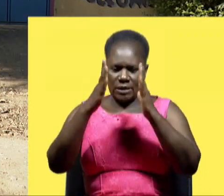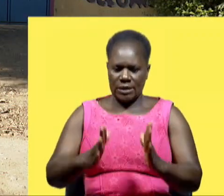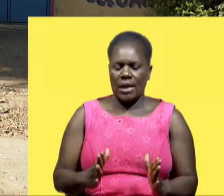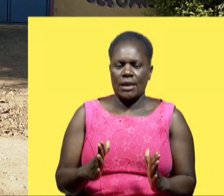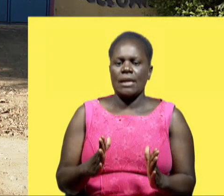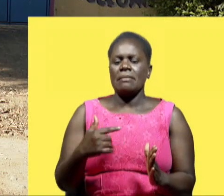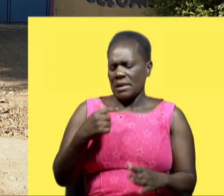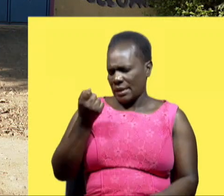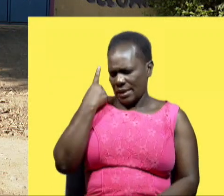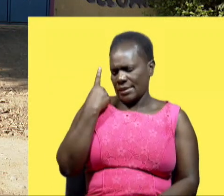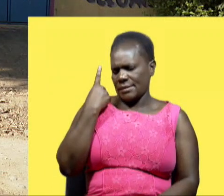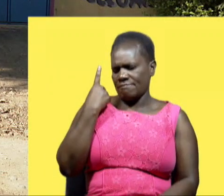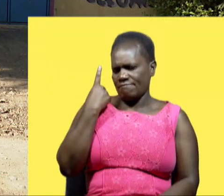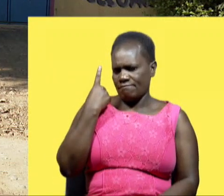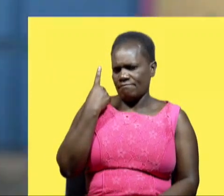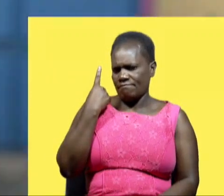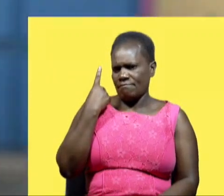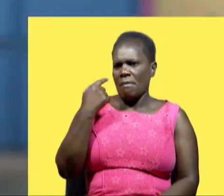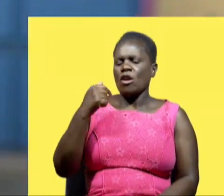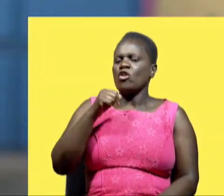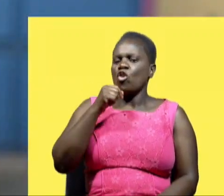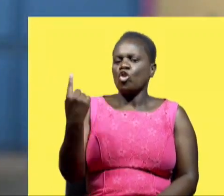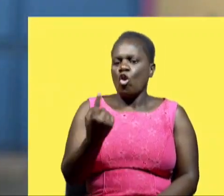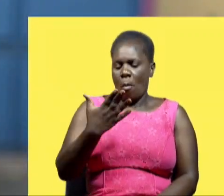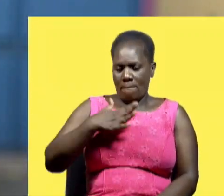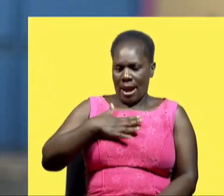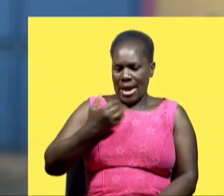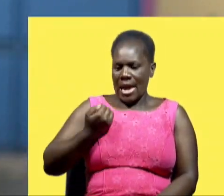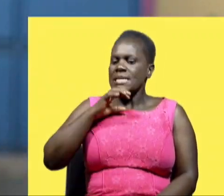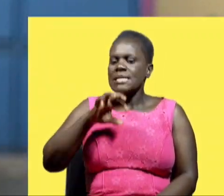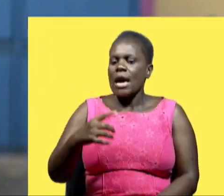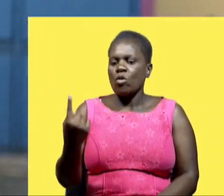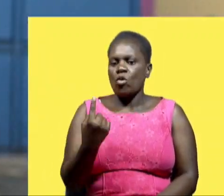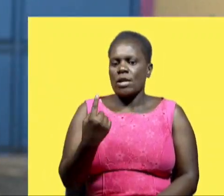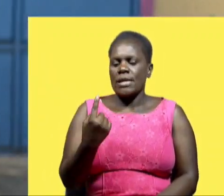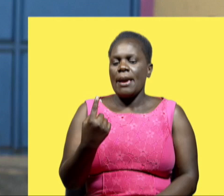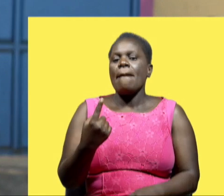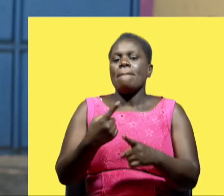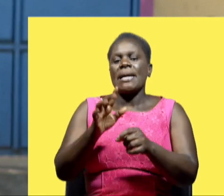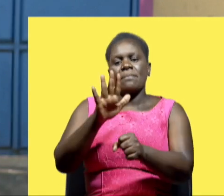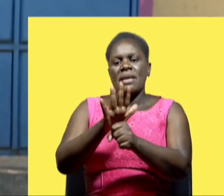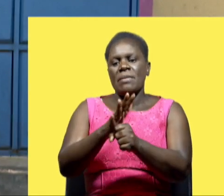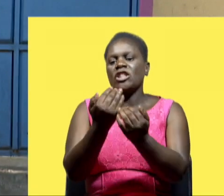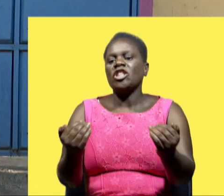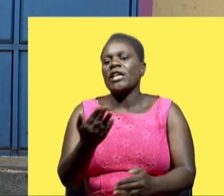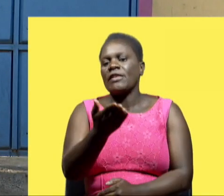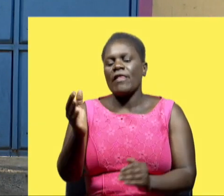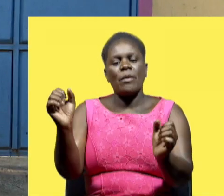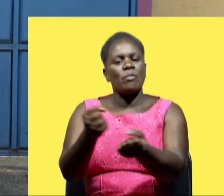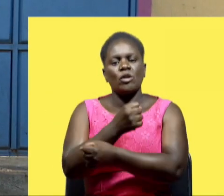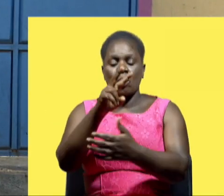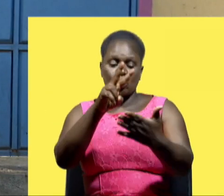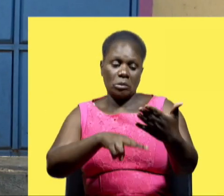a teacher and especially as teacher i realized that it's not only my own son but in the same class that i was teaching there were quite a number